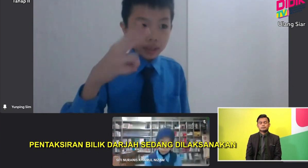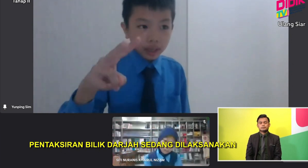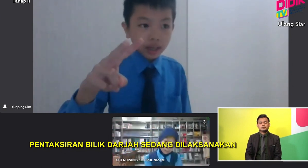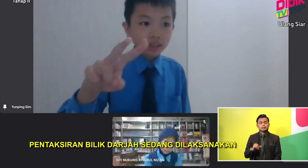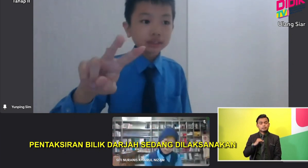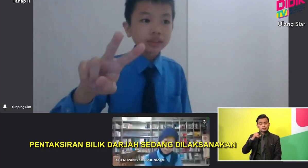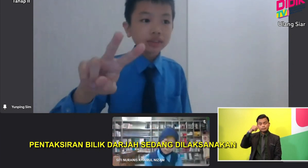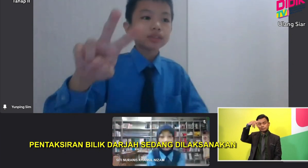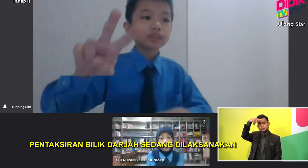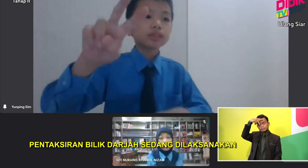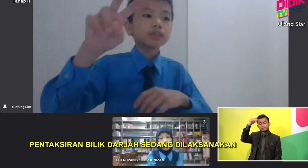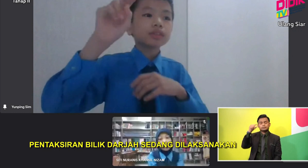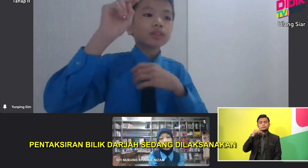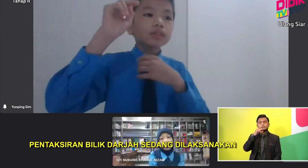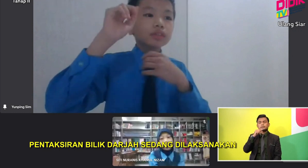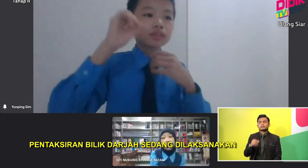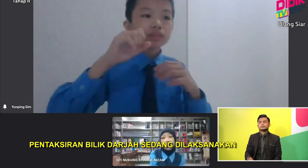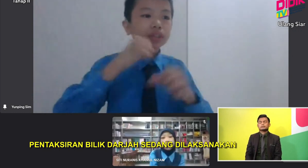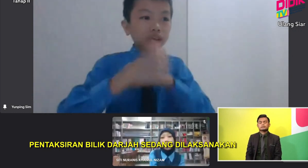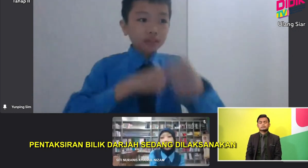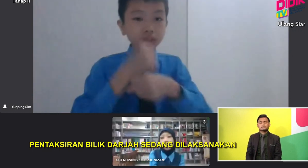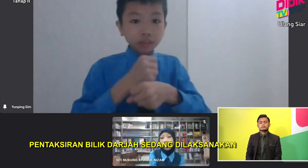Right. I am 12.